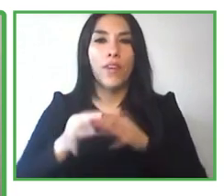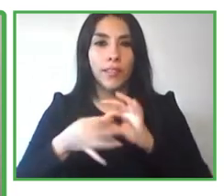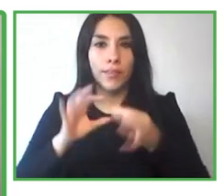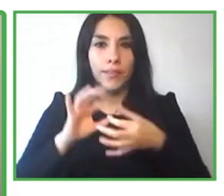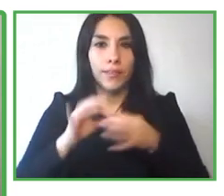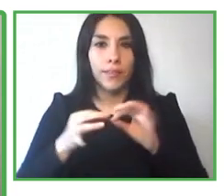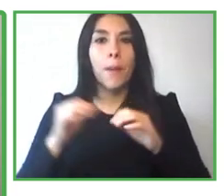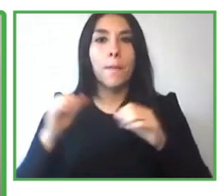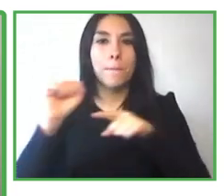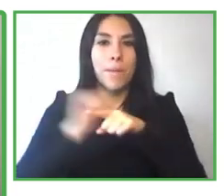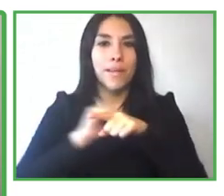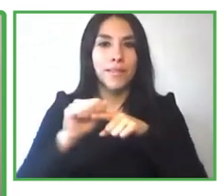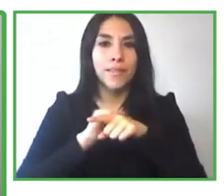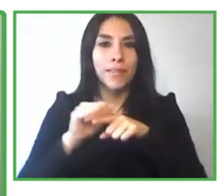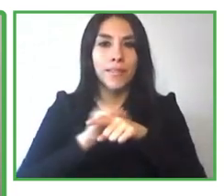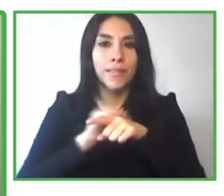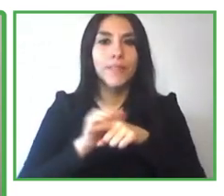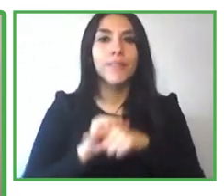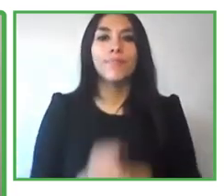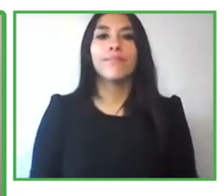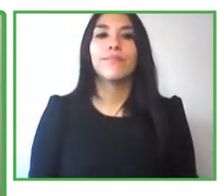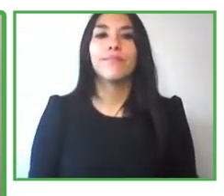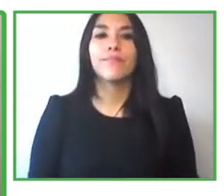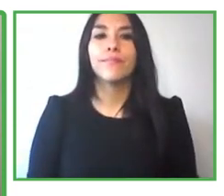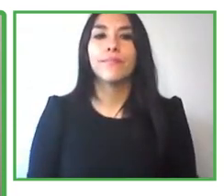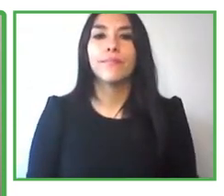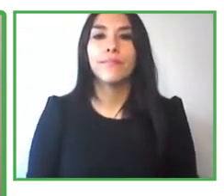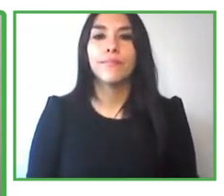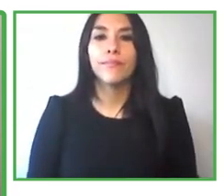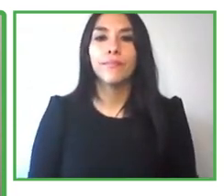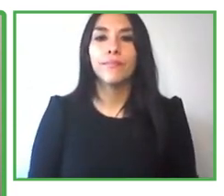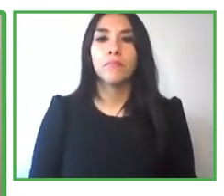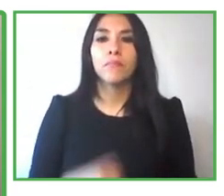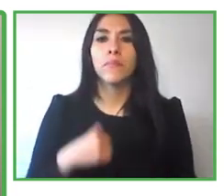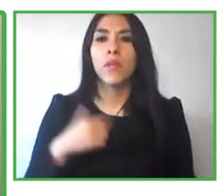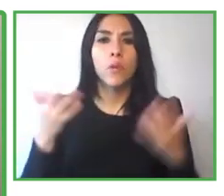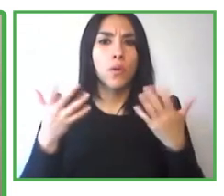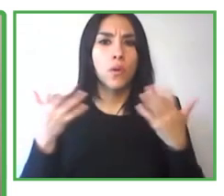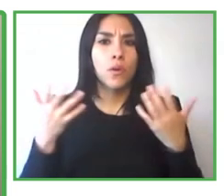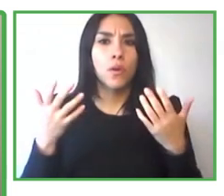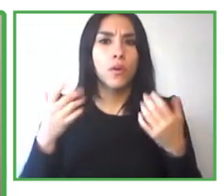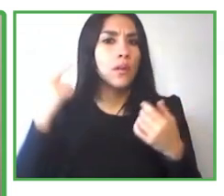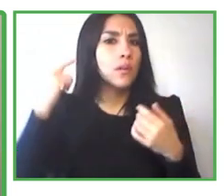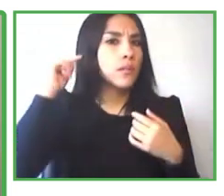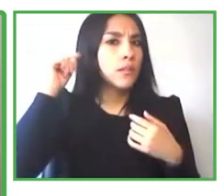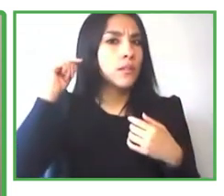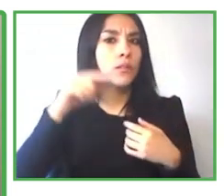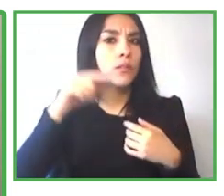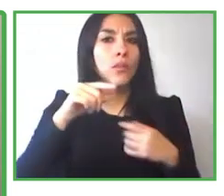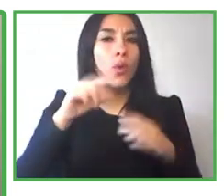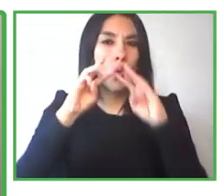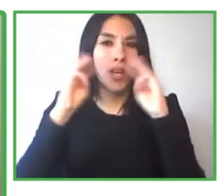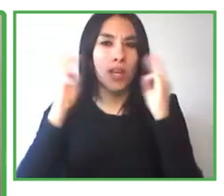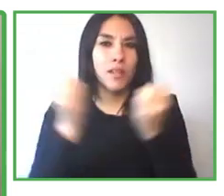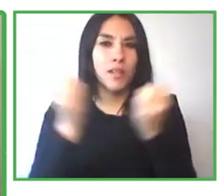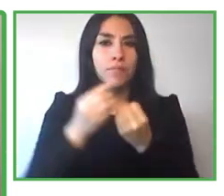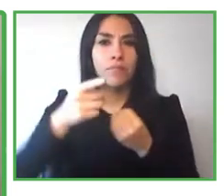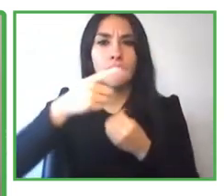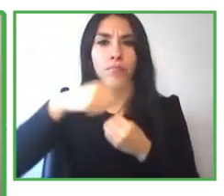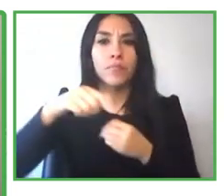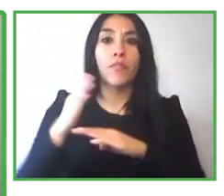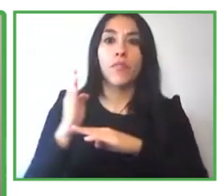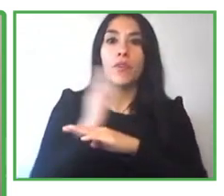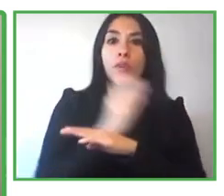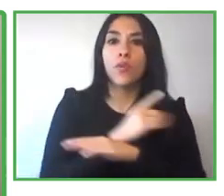and and what were you doing beforehand uh before you joined us well my mom and i was desperately trying to find something